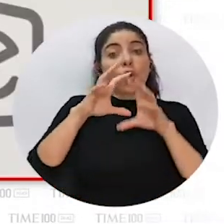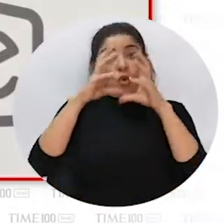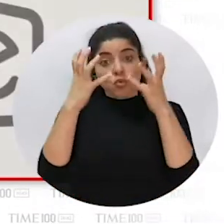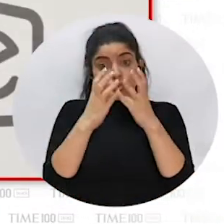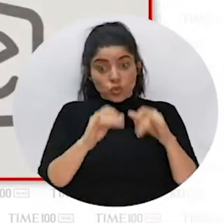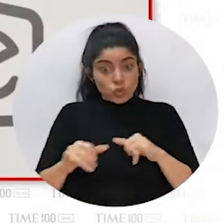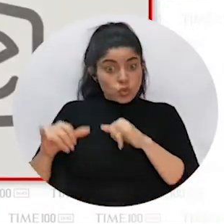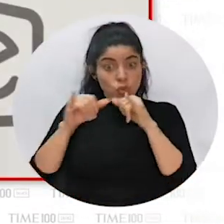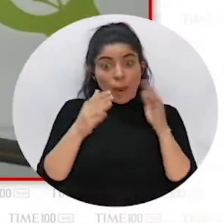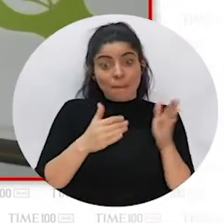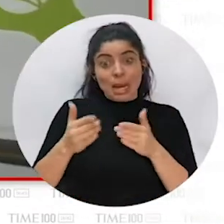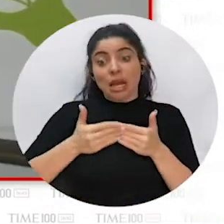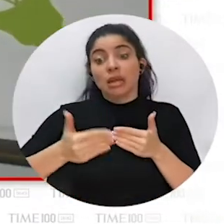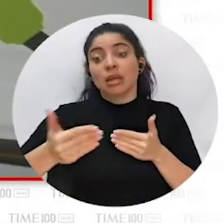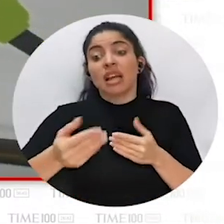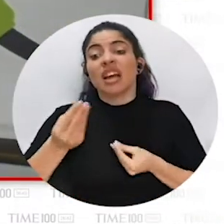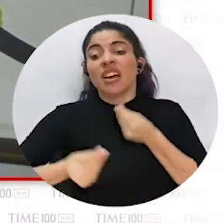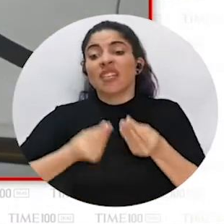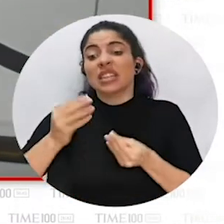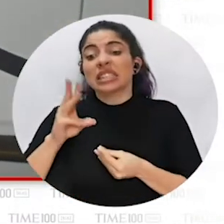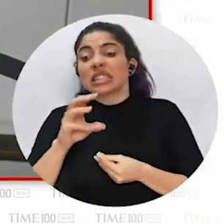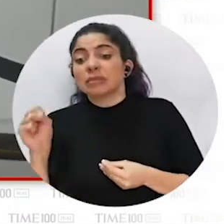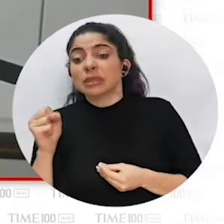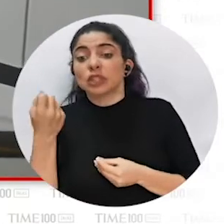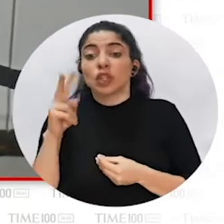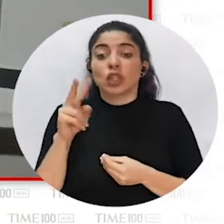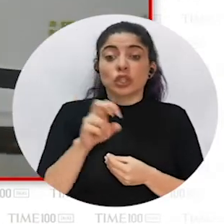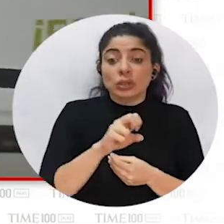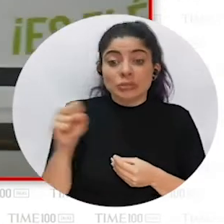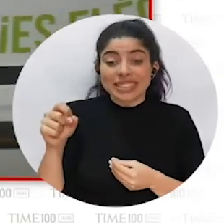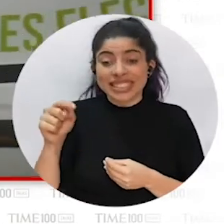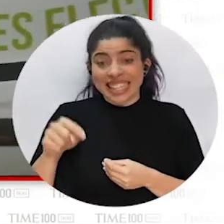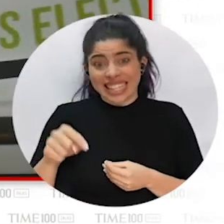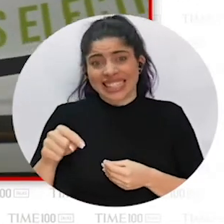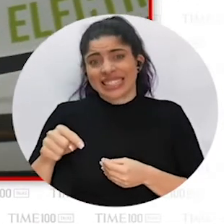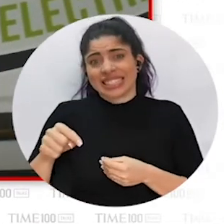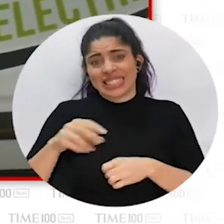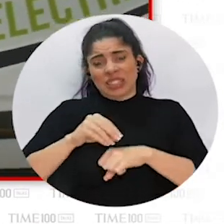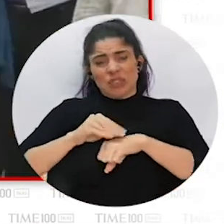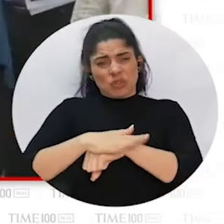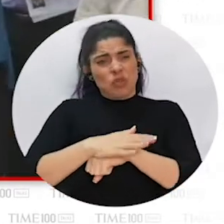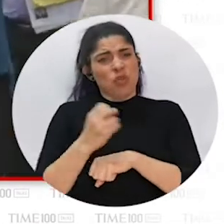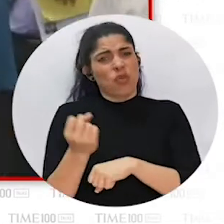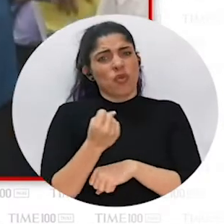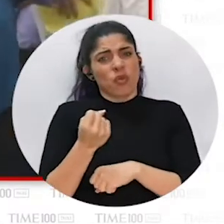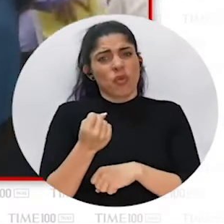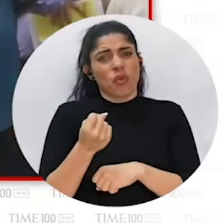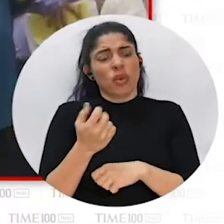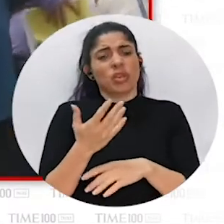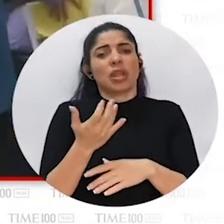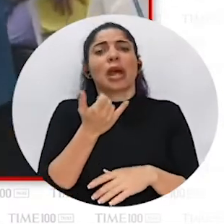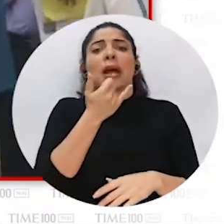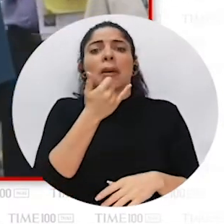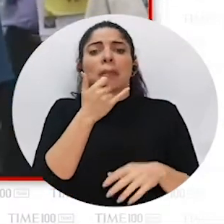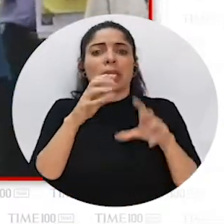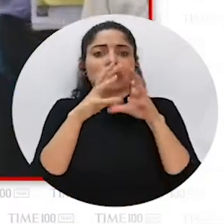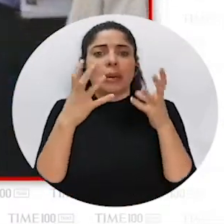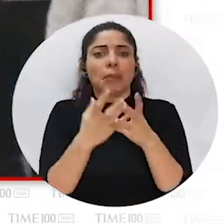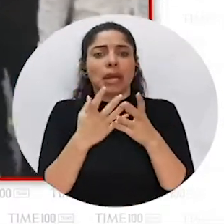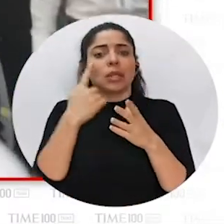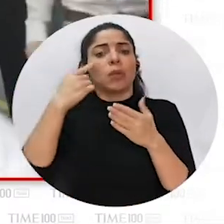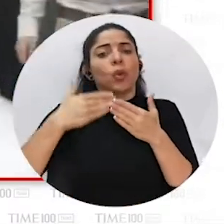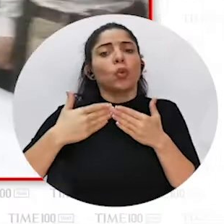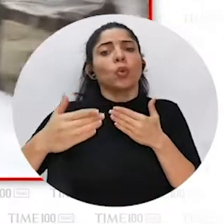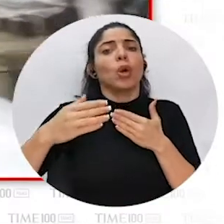or as a global community in the next six months or 12 months is going to determine what happens in the